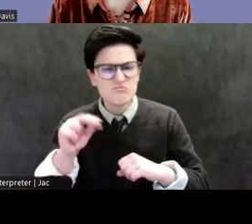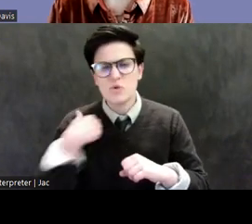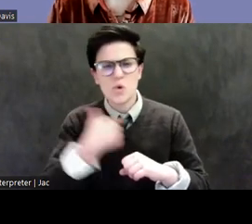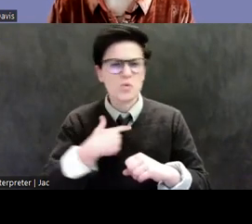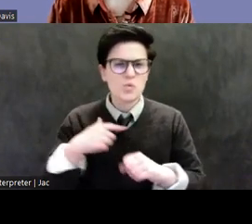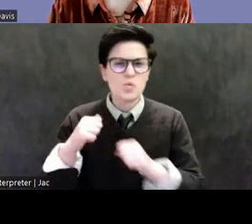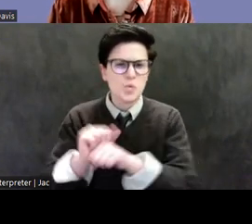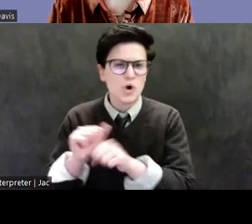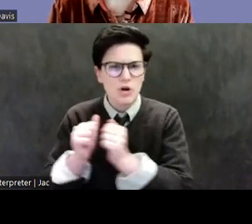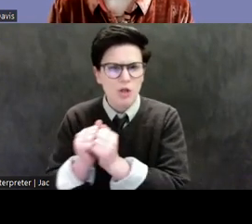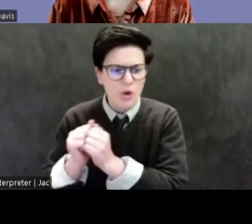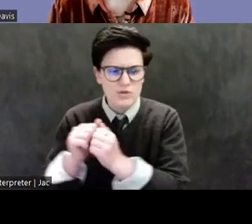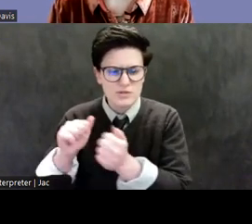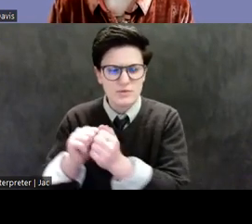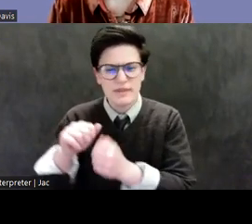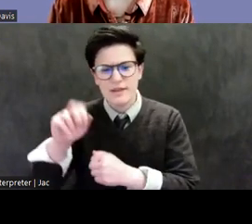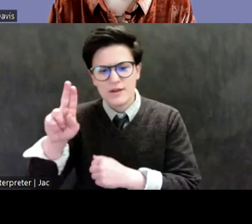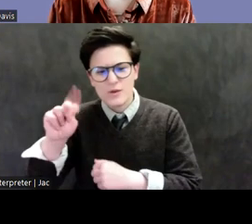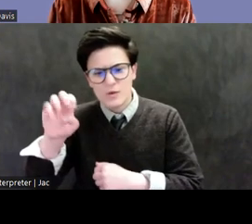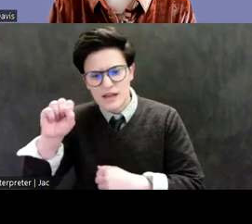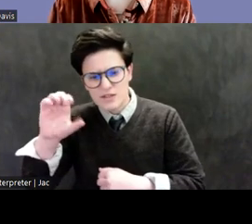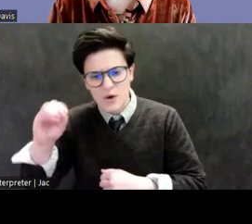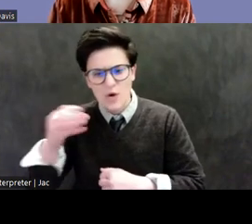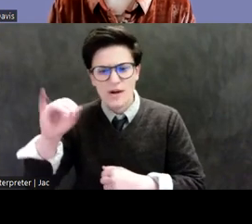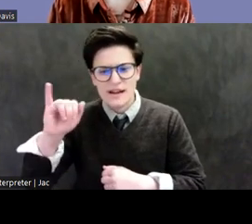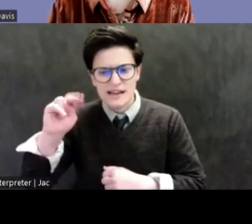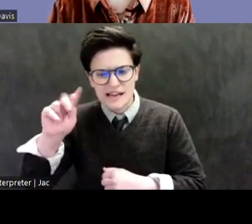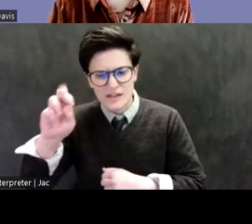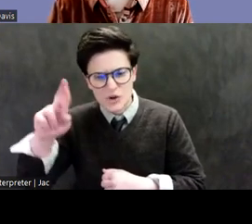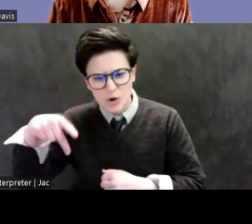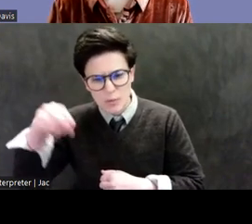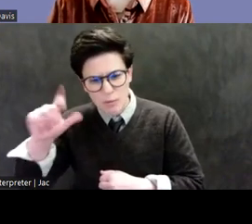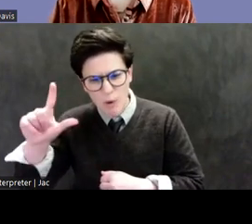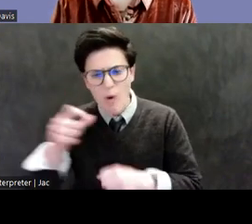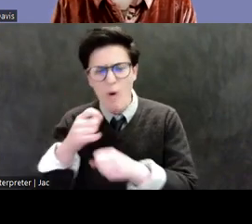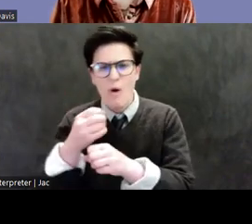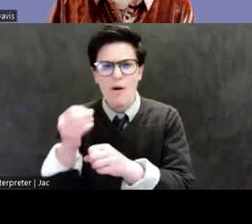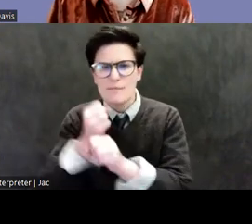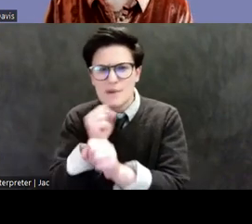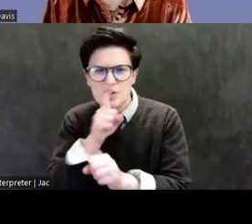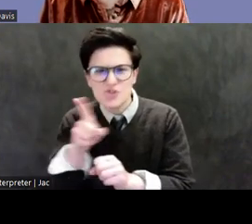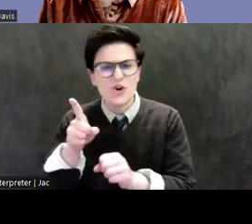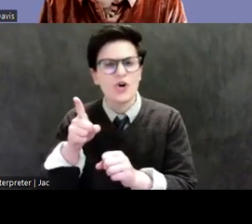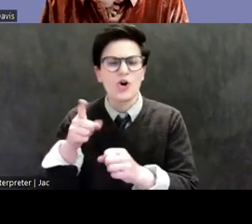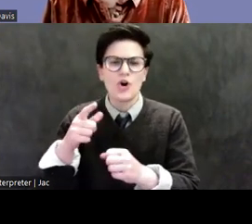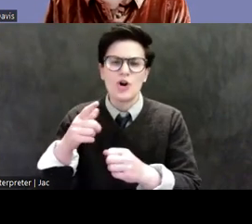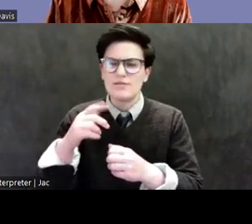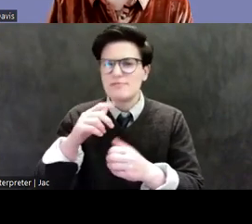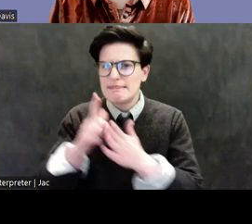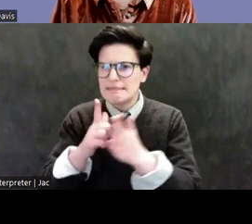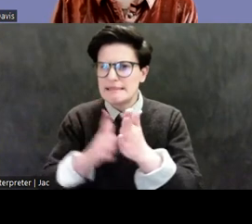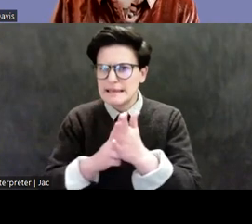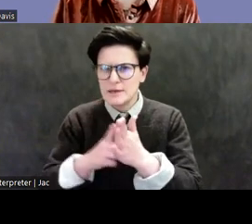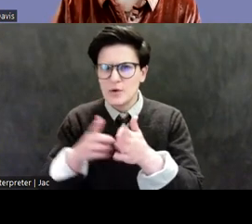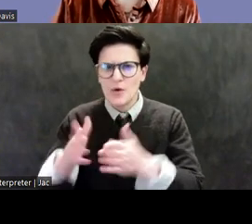UNESCO, Interpol, and other entities to ensure such attempts are called. James Cuno, president and CEO